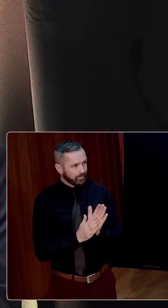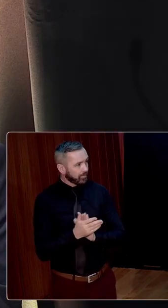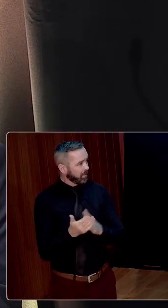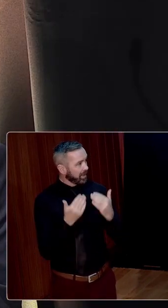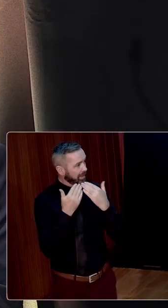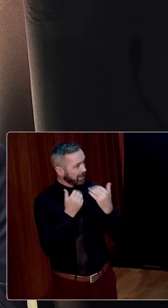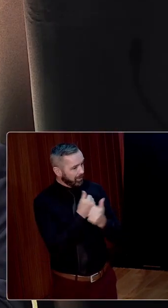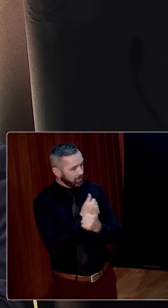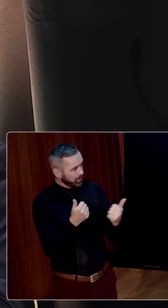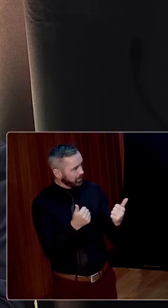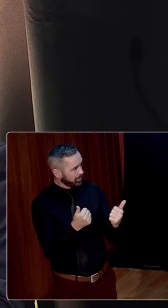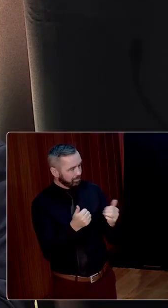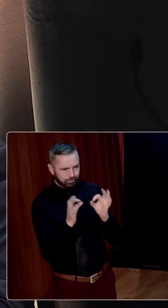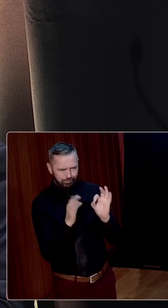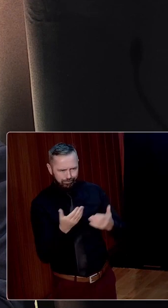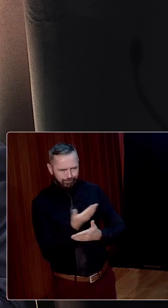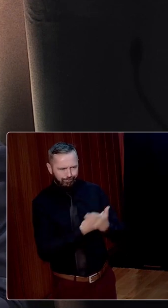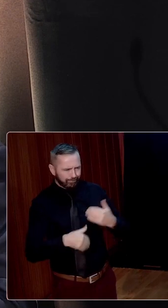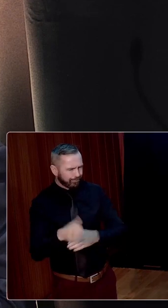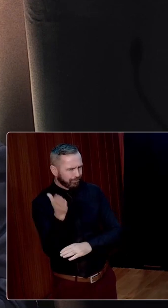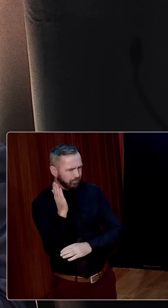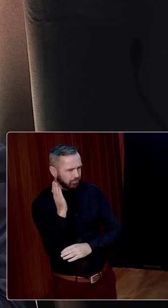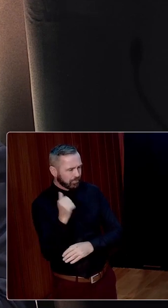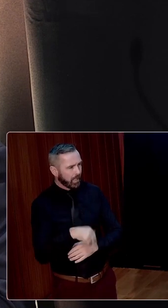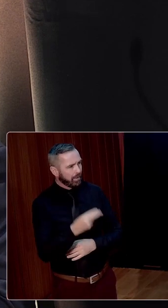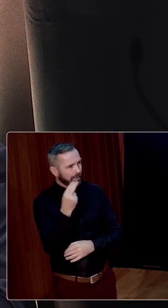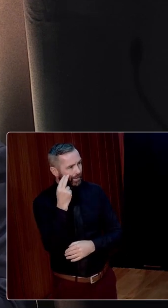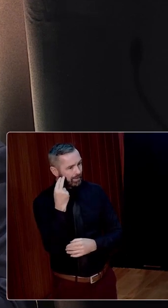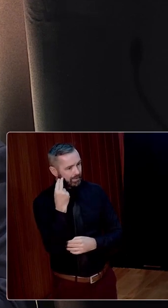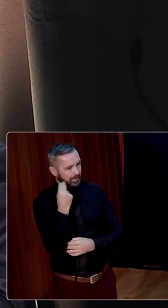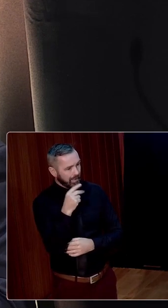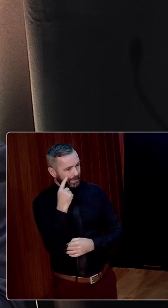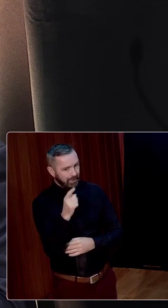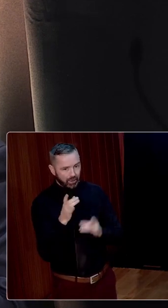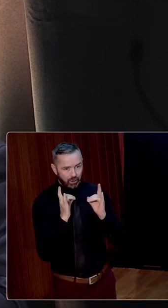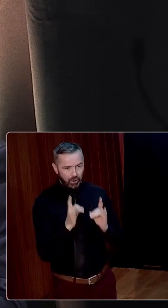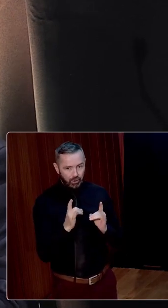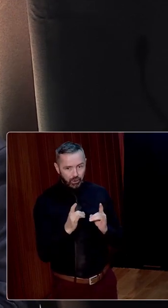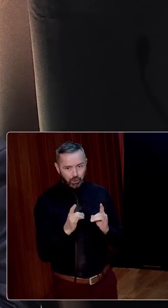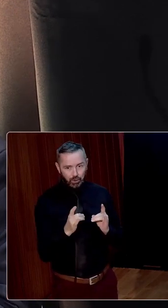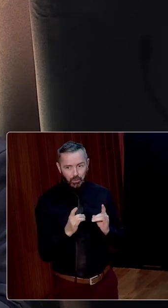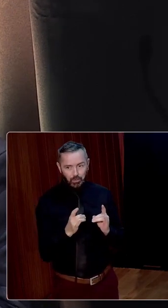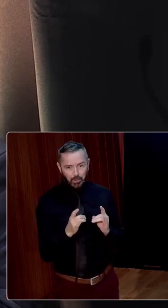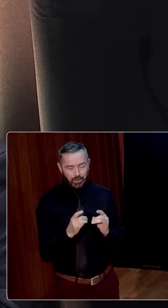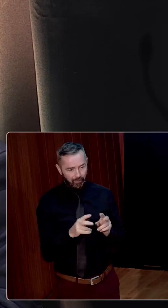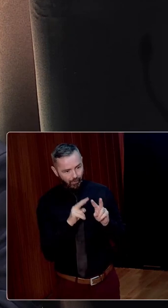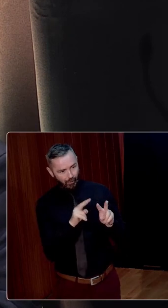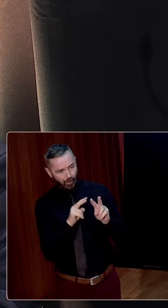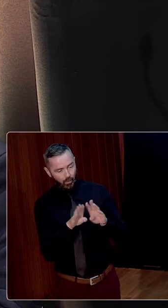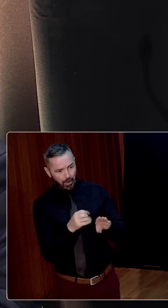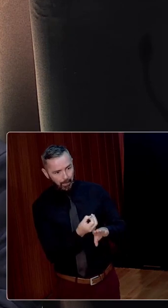much, Dahi, that was a fascinating discussion and it's nice to see that our fascination, our human fascination with bling didn't start with the Kardashians in the last